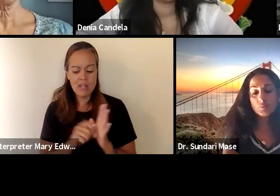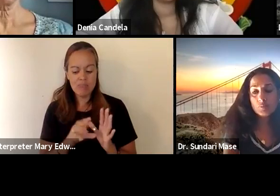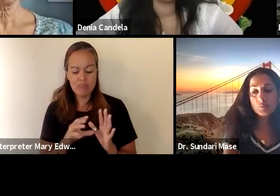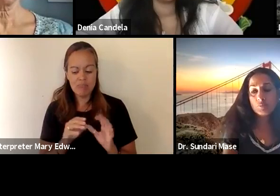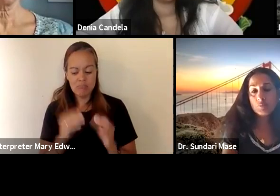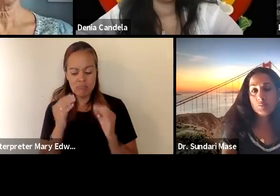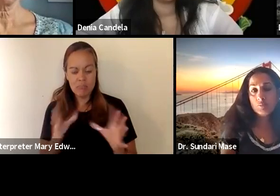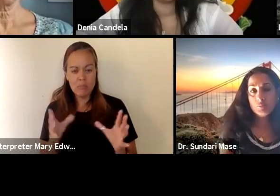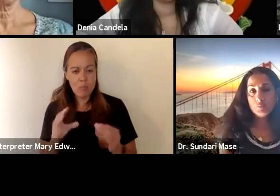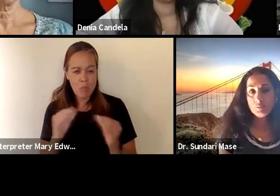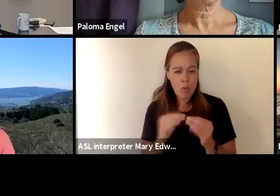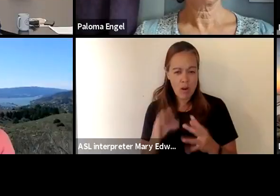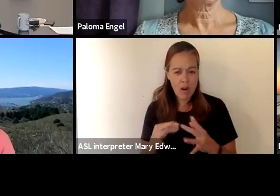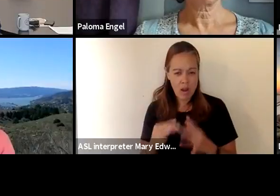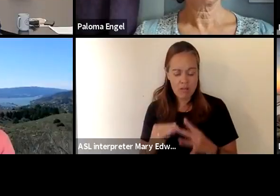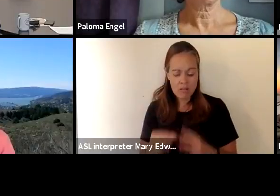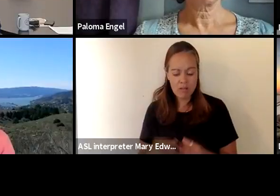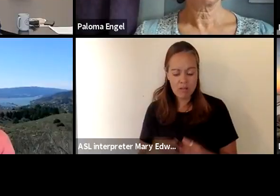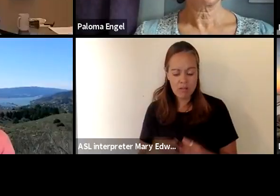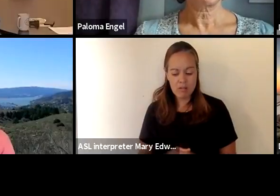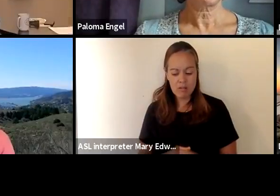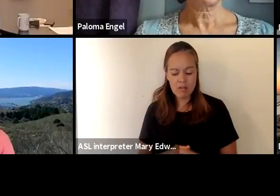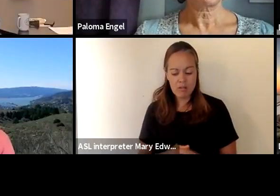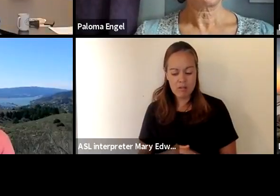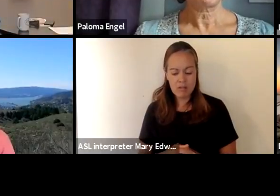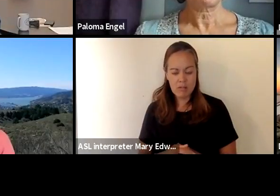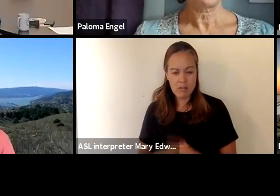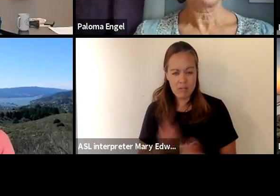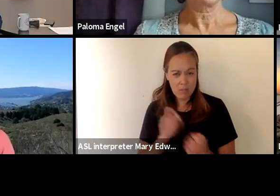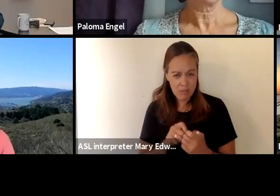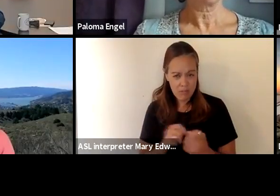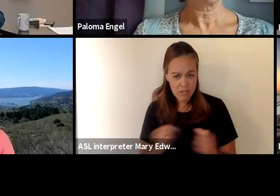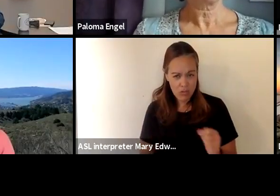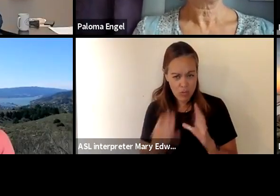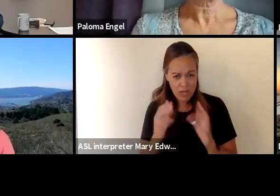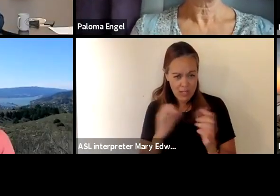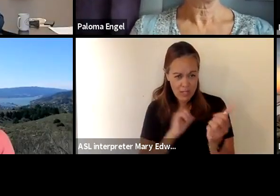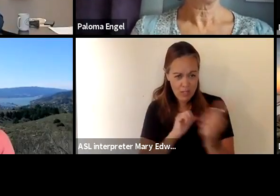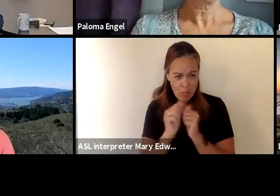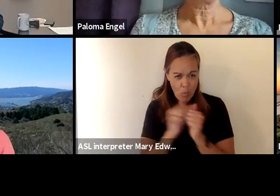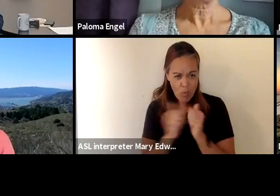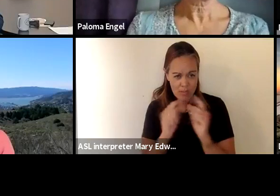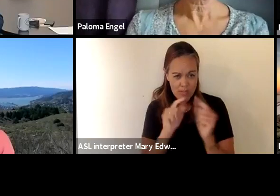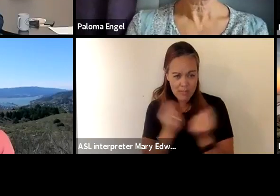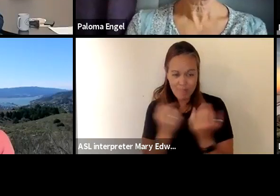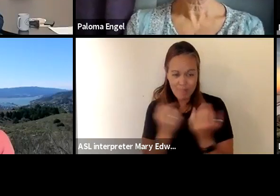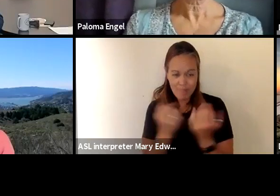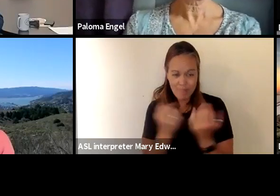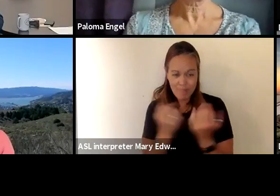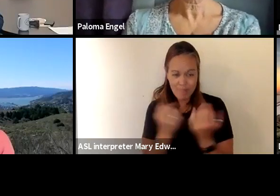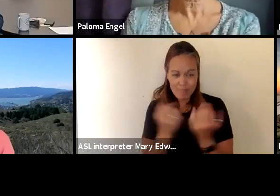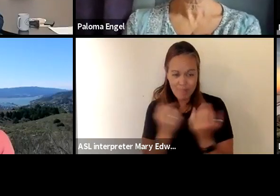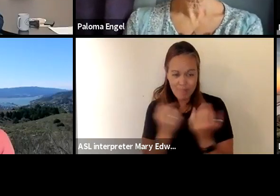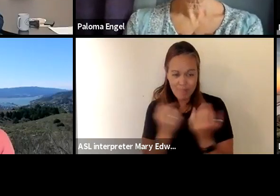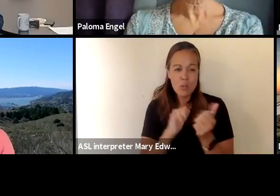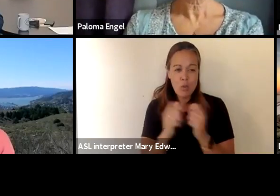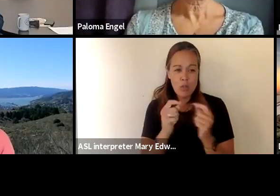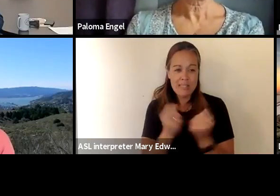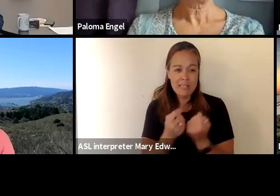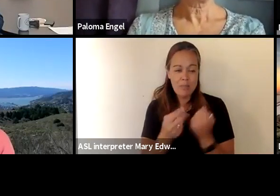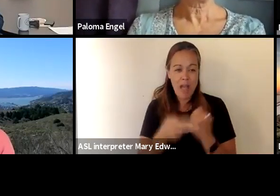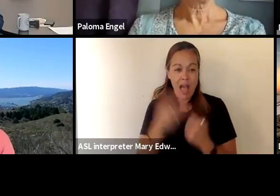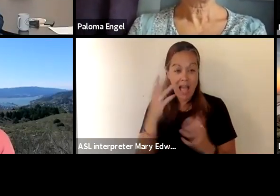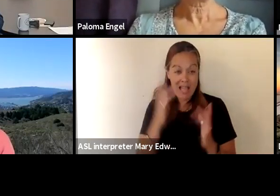specifically addressing sports teams at this time a lot of sports teams are considered a high contact exposure